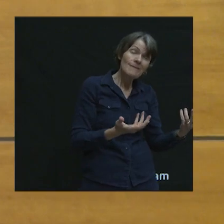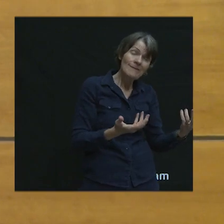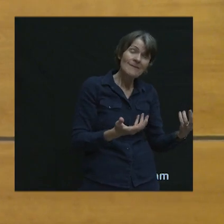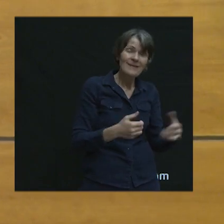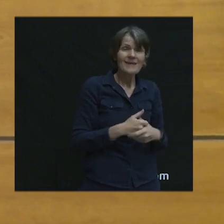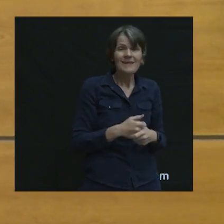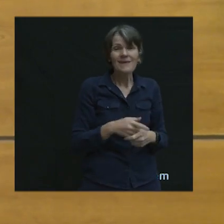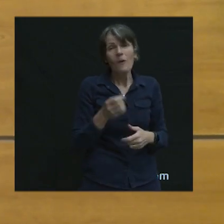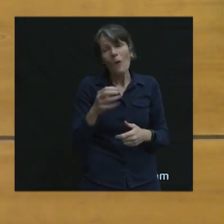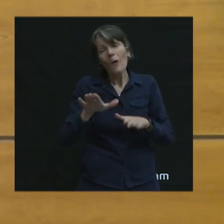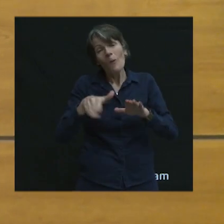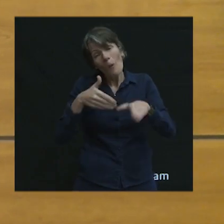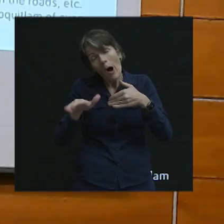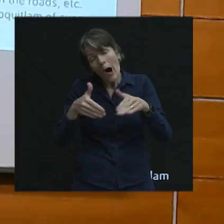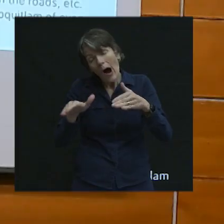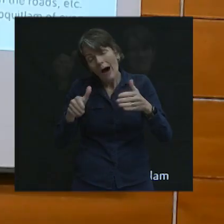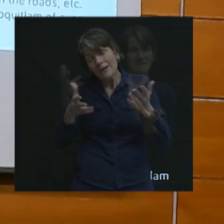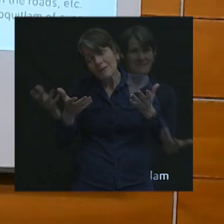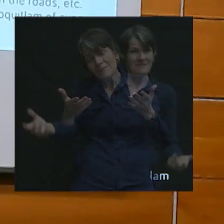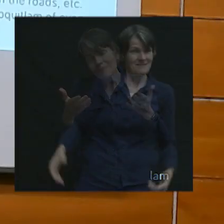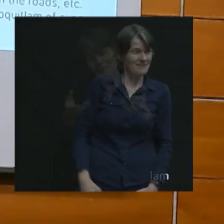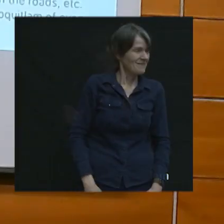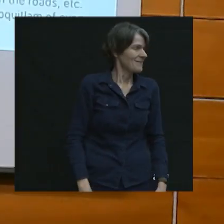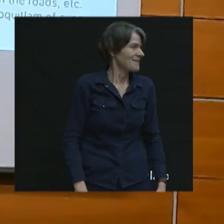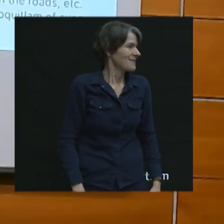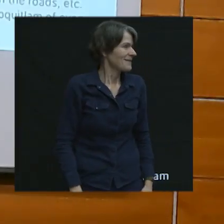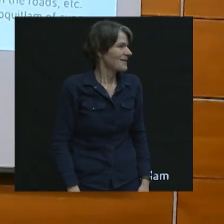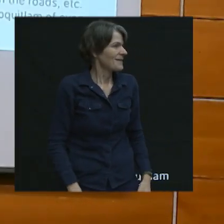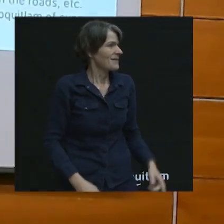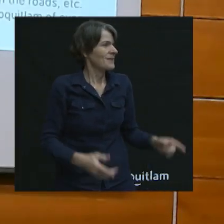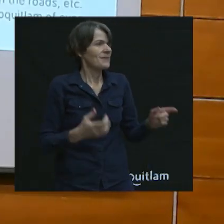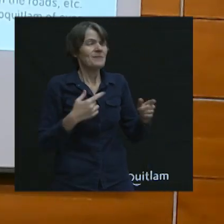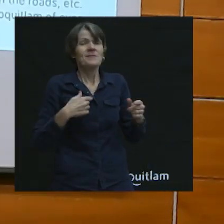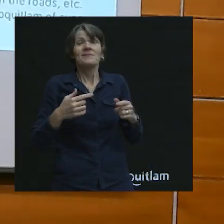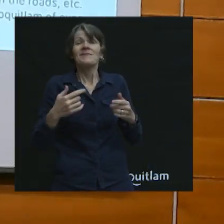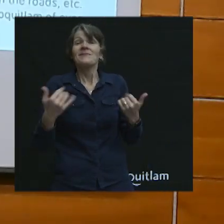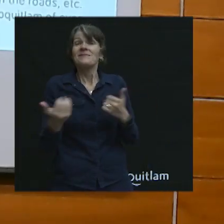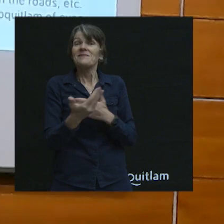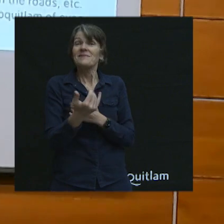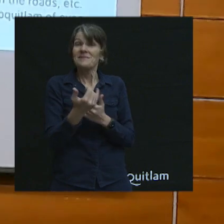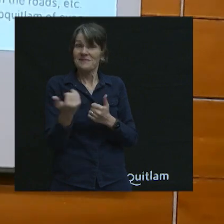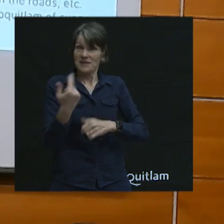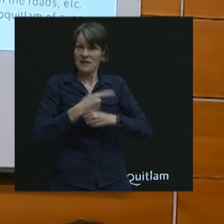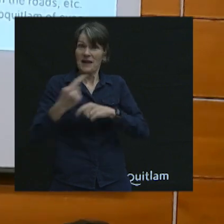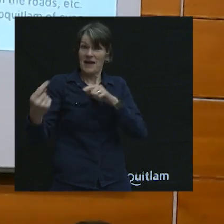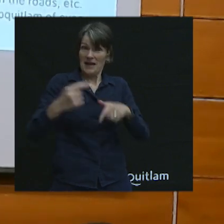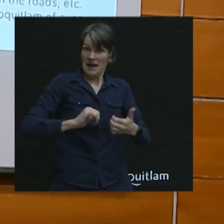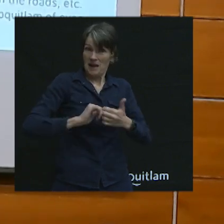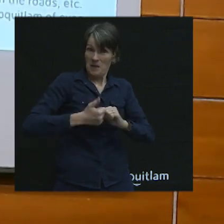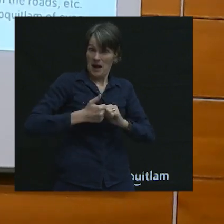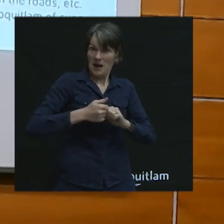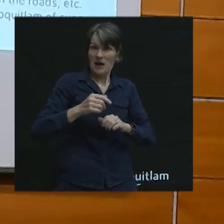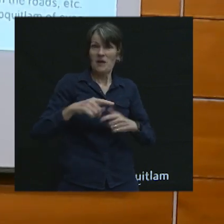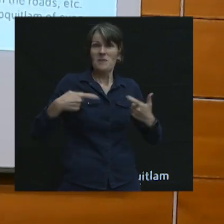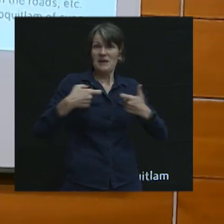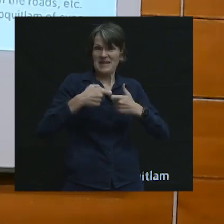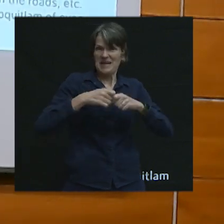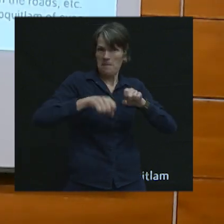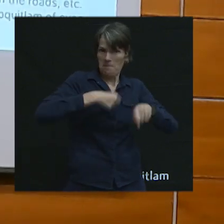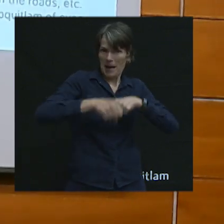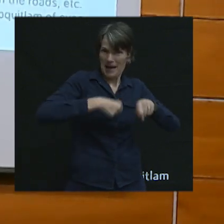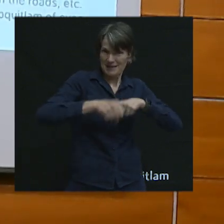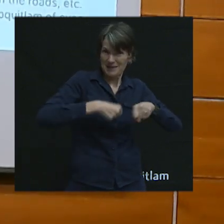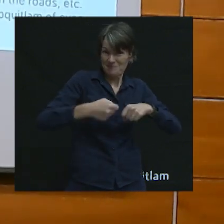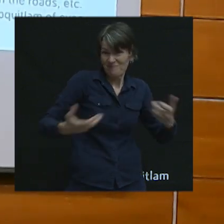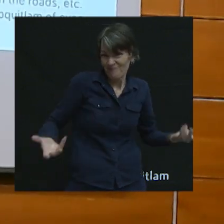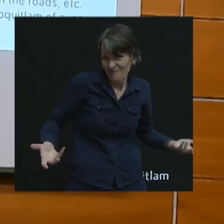otherwise you're walking, you're taking transit? I rode an e-bike to get here today. I was wearing this one. rode the e-bike. Well, then I took the